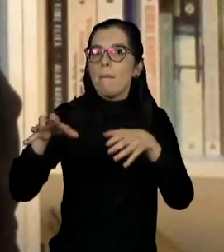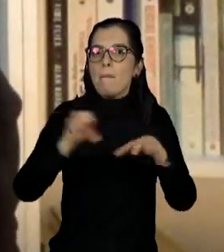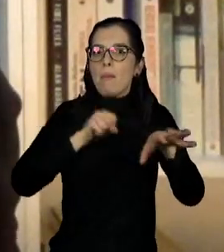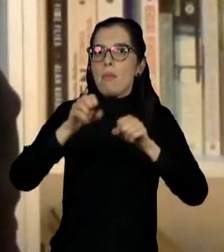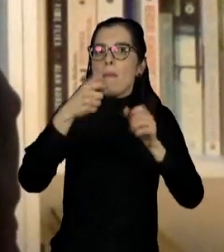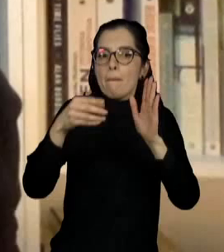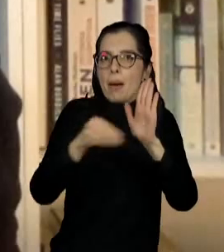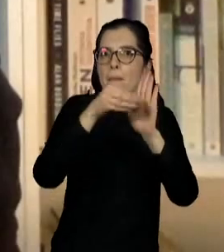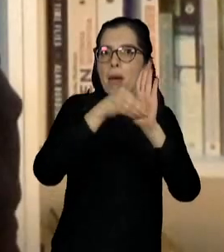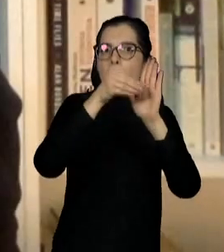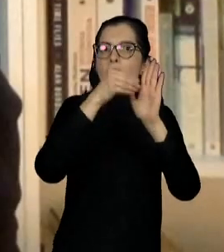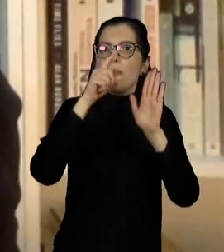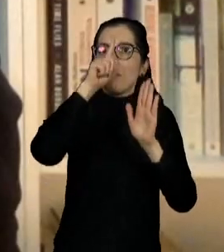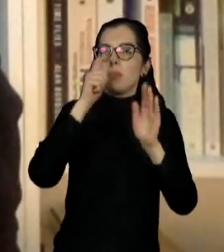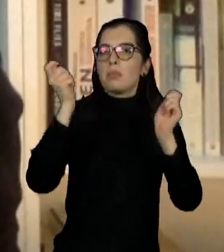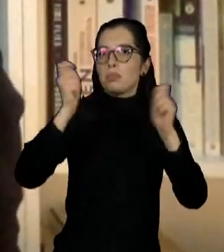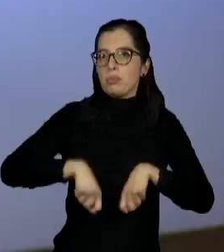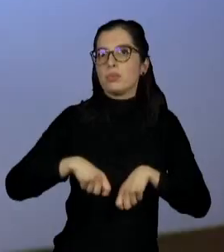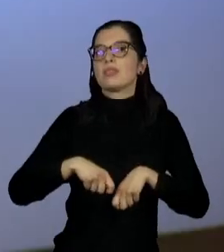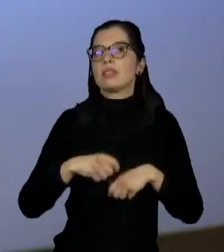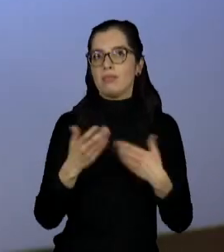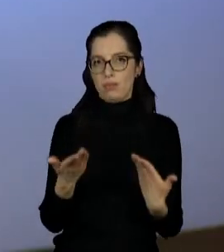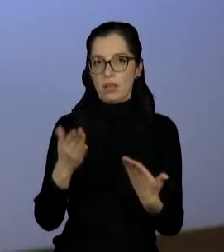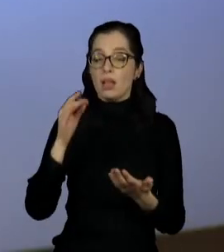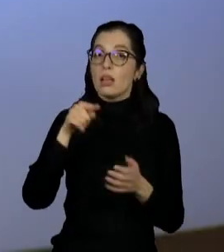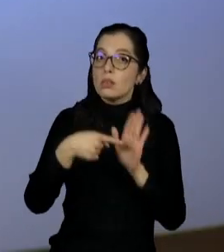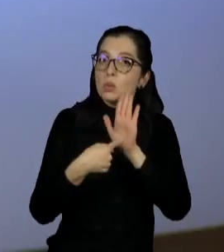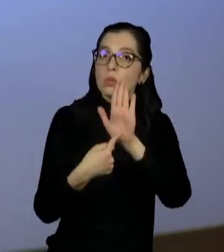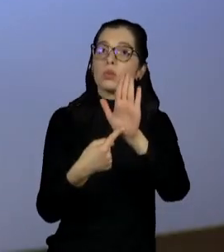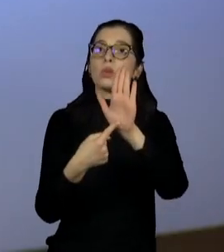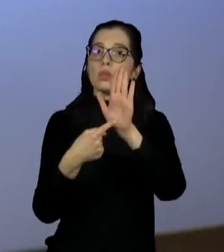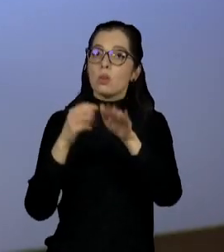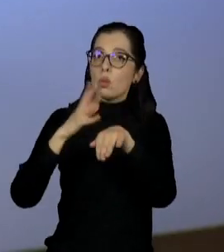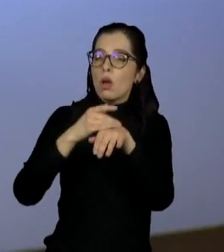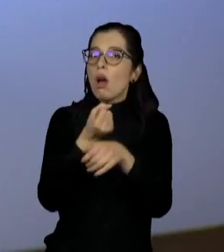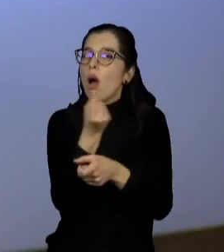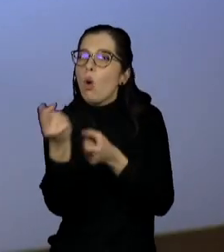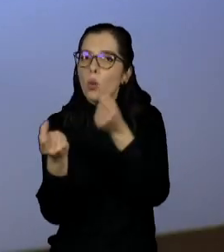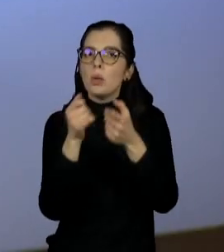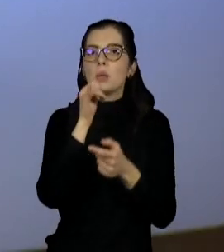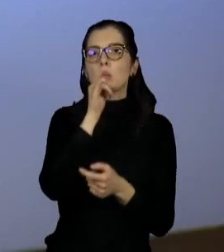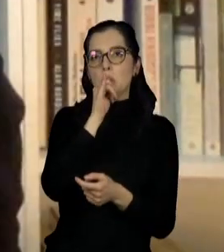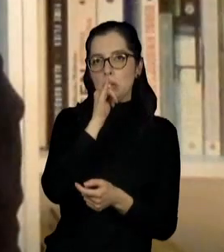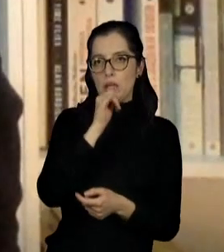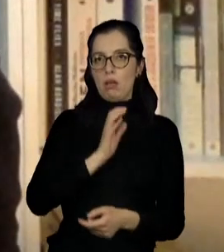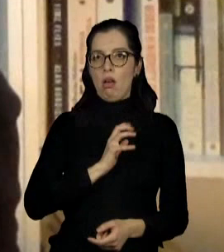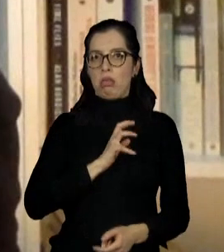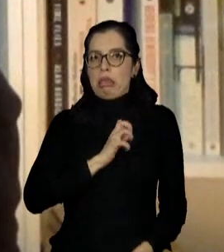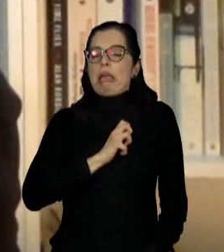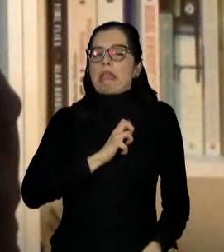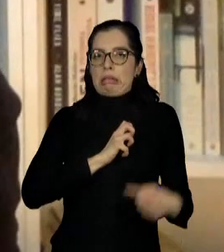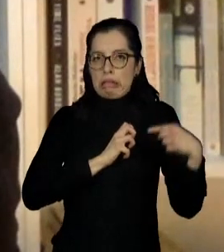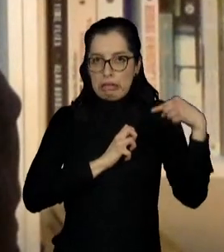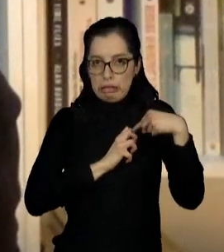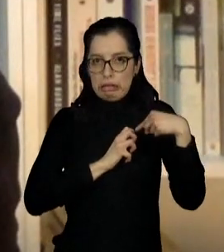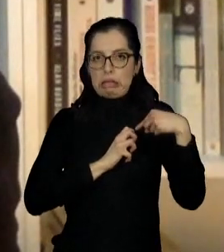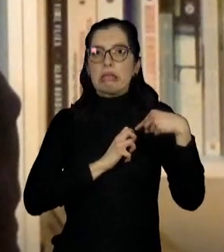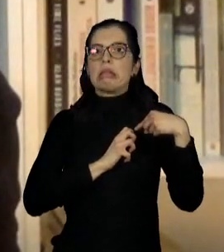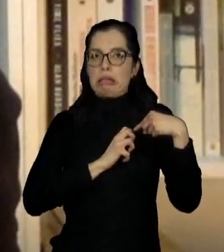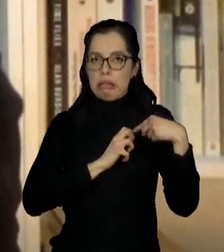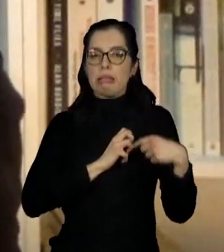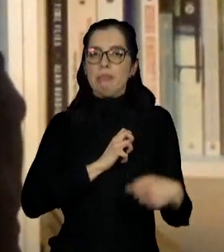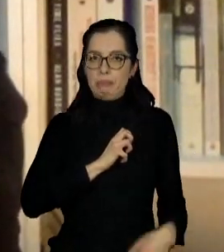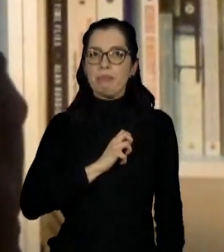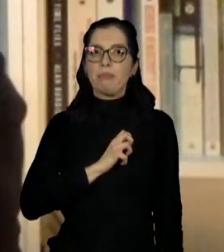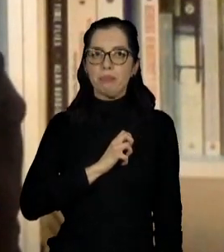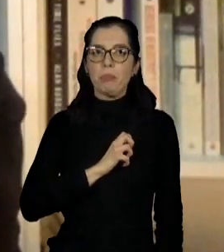you can now really get a sense of risk. That's true for some diseases. I'll you one example, heart attacks.